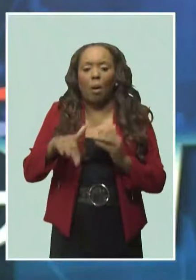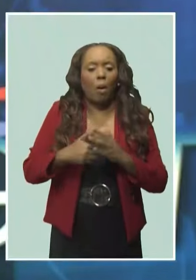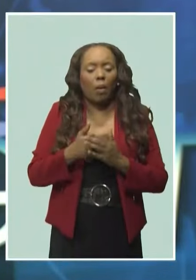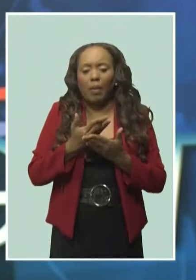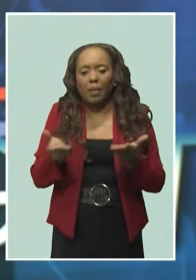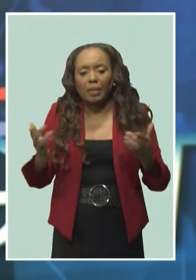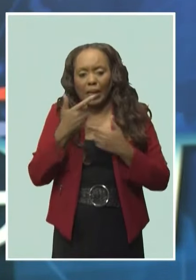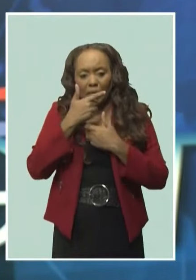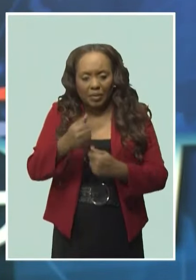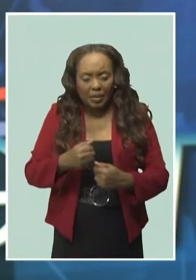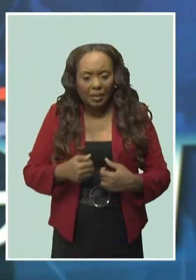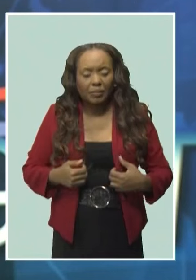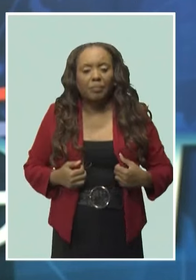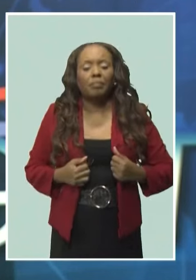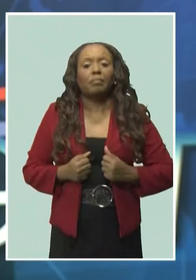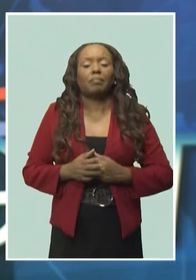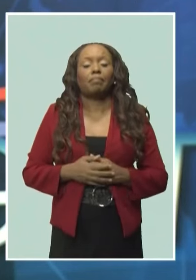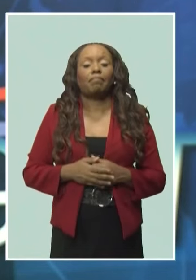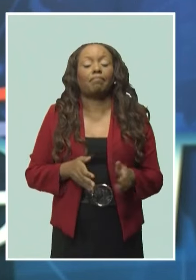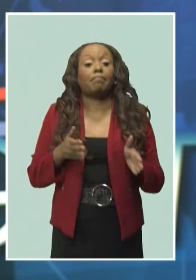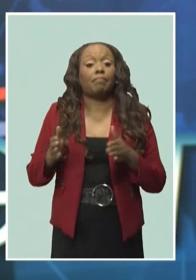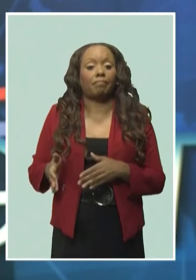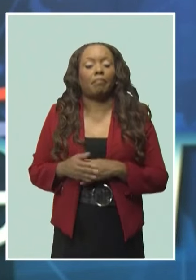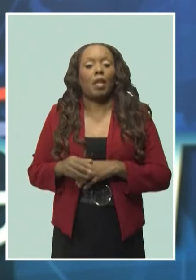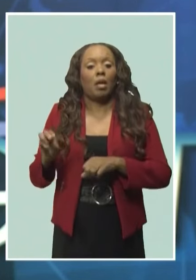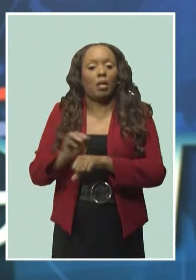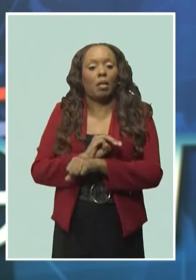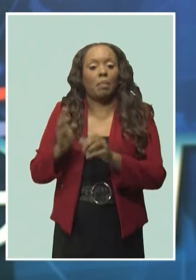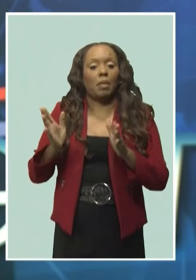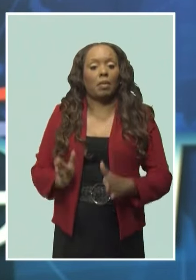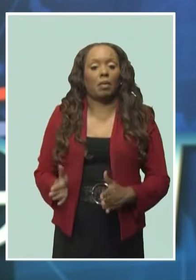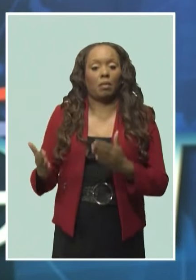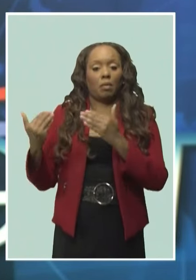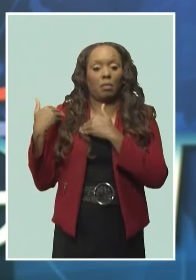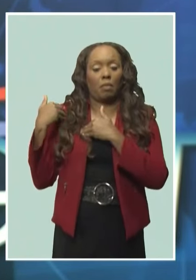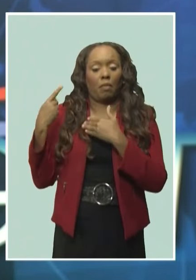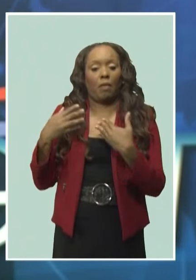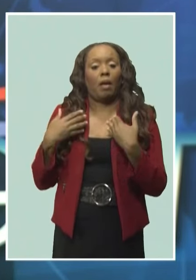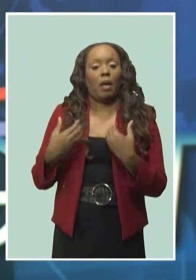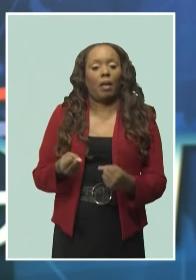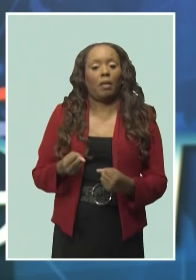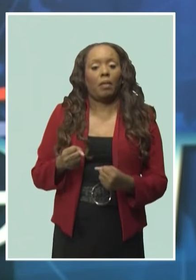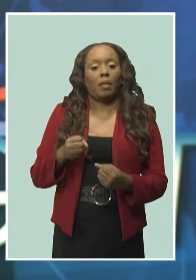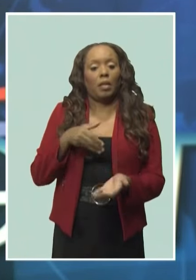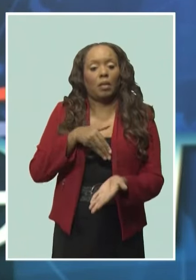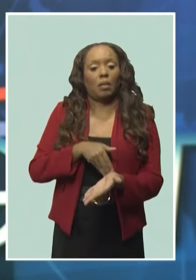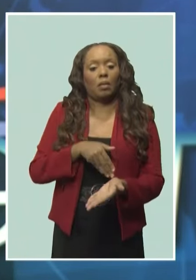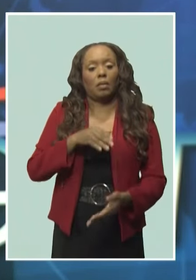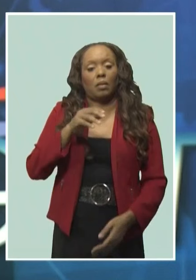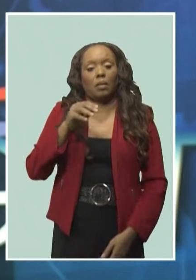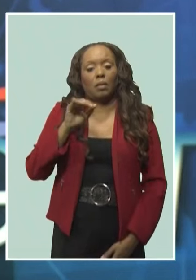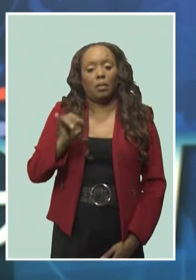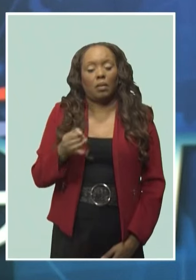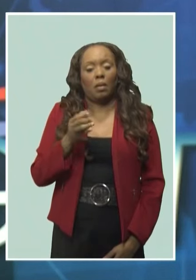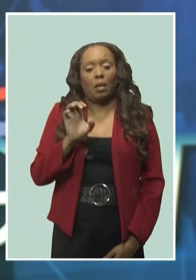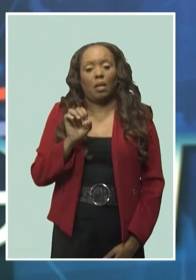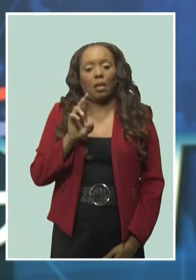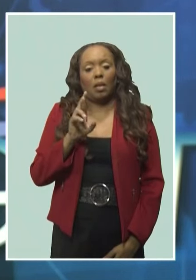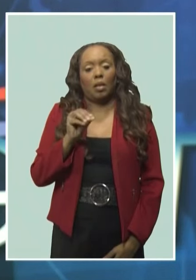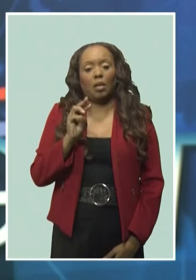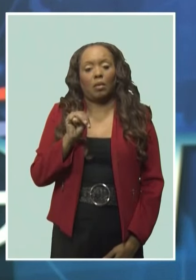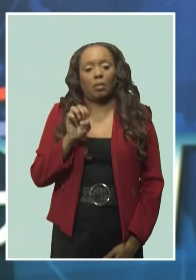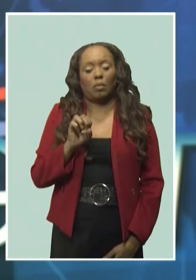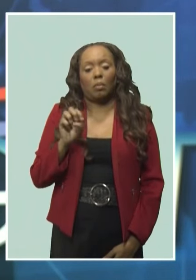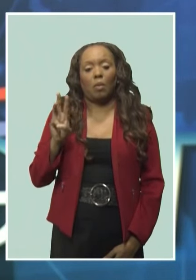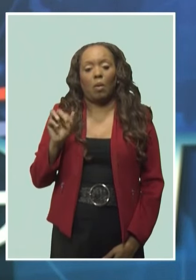News from the Estimates Debate now. Minister of Health and Wellness, Dr. The Most Honourable Jerome Walcott, has sounded the alarm on the